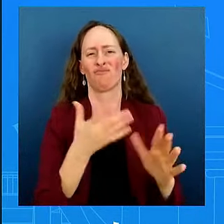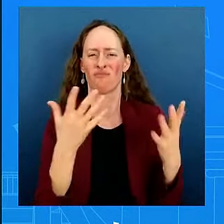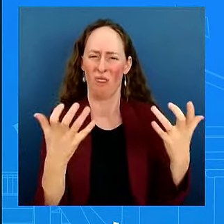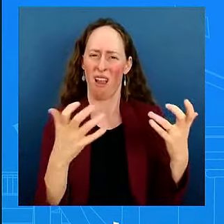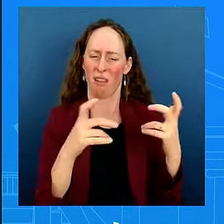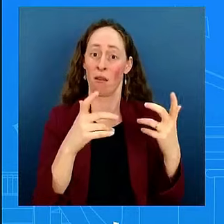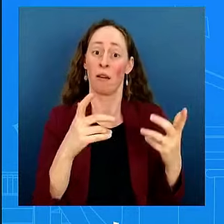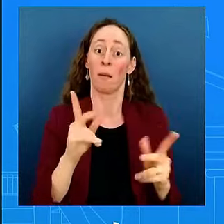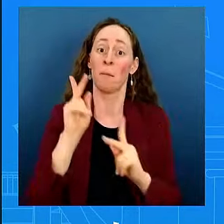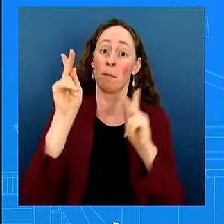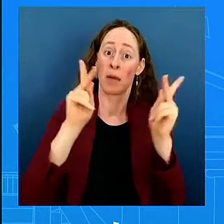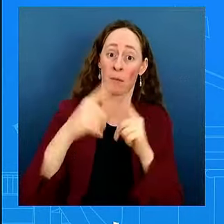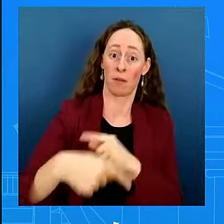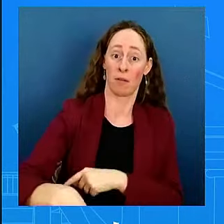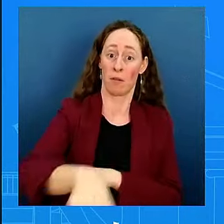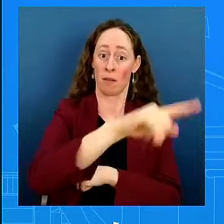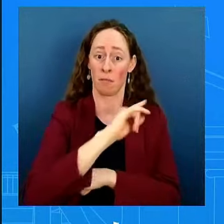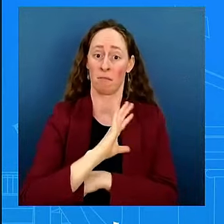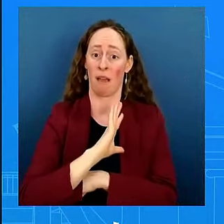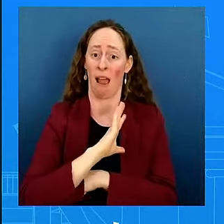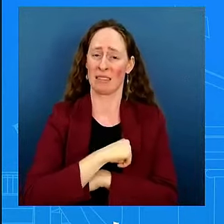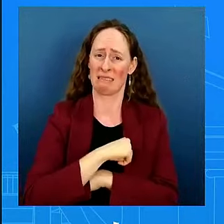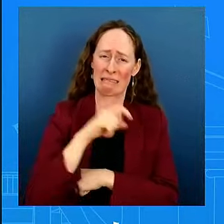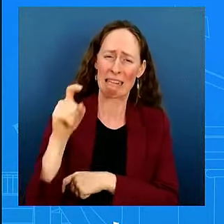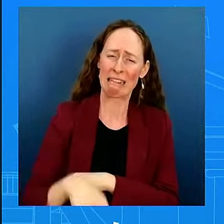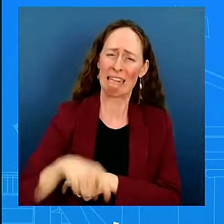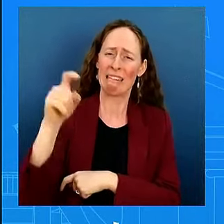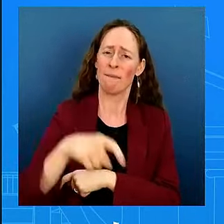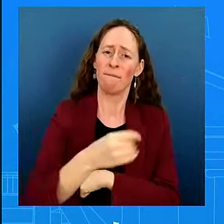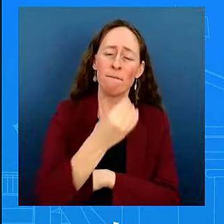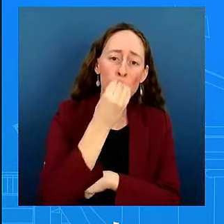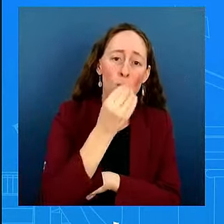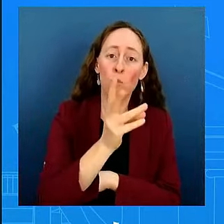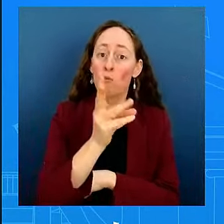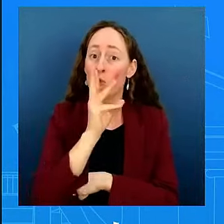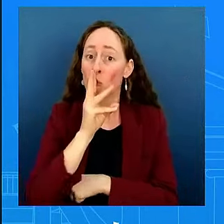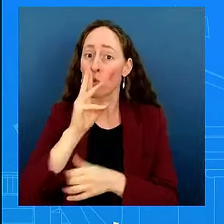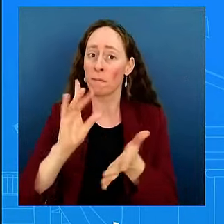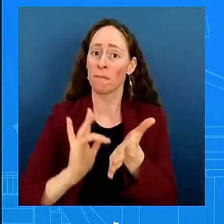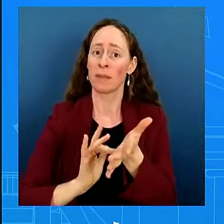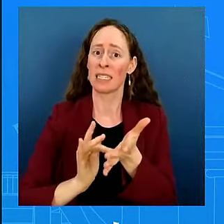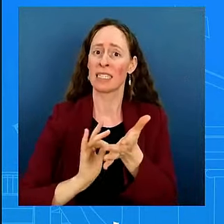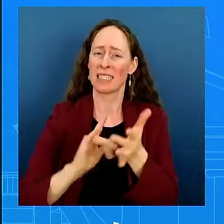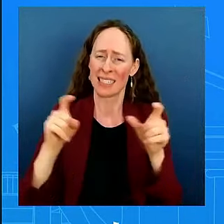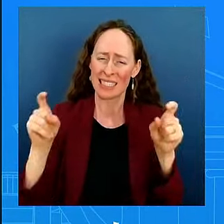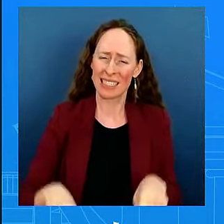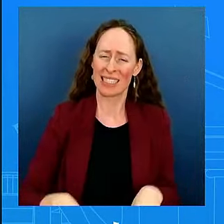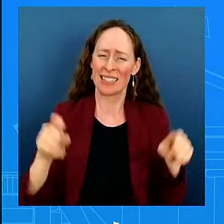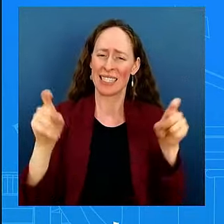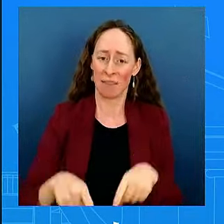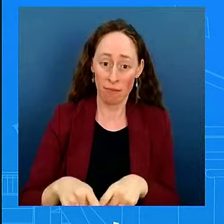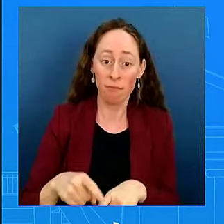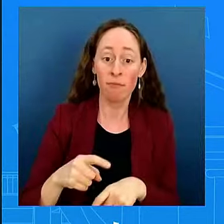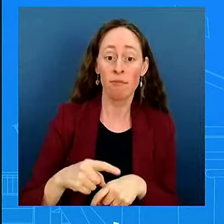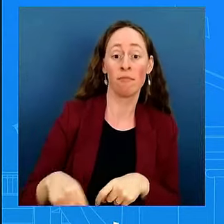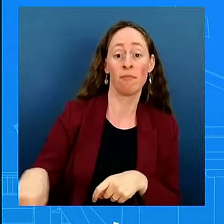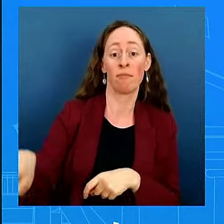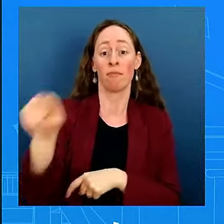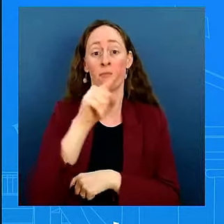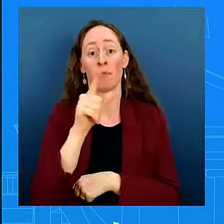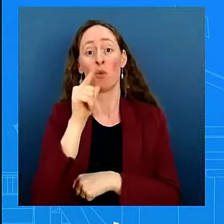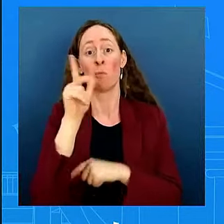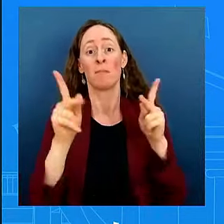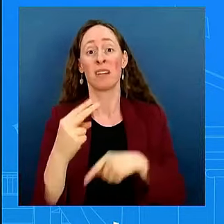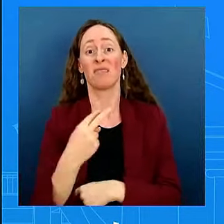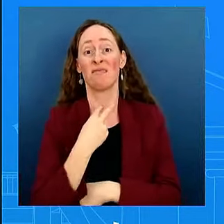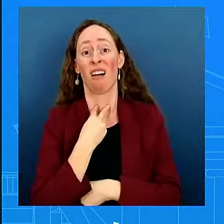We want to up the assistance into Gaza to the Palestinian people. And we want to get hostages home. We want to get hostages home to their family. And